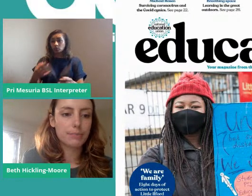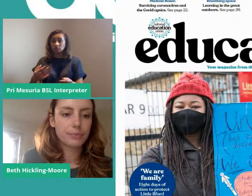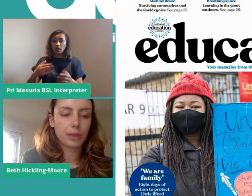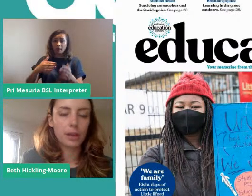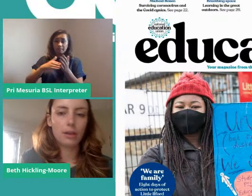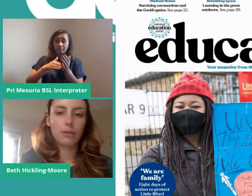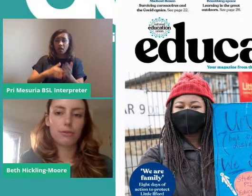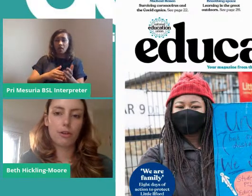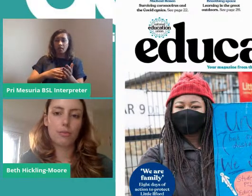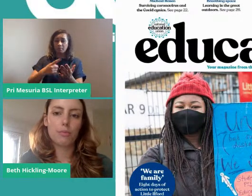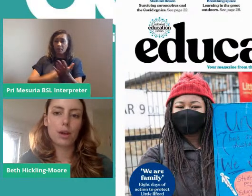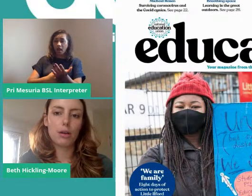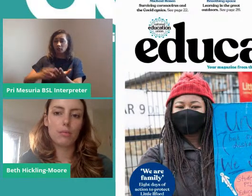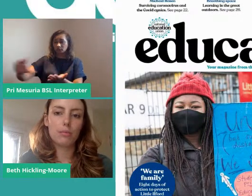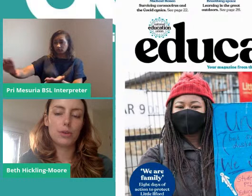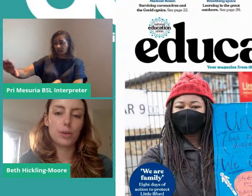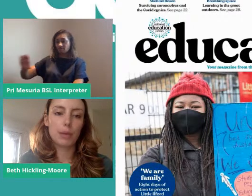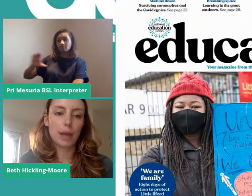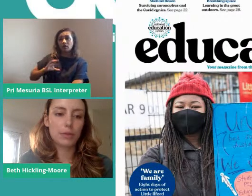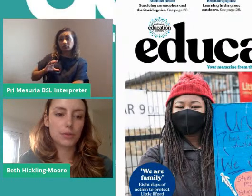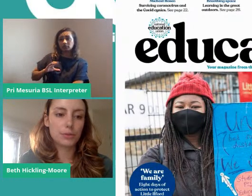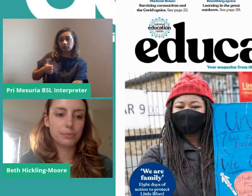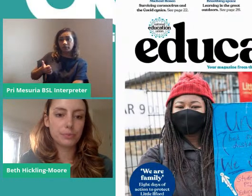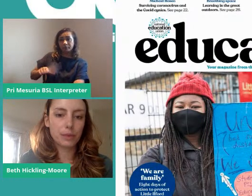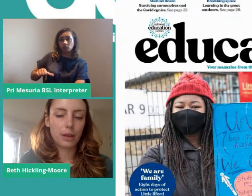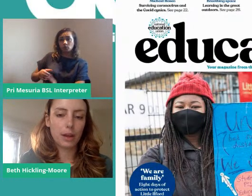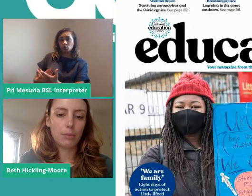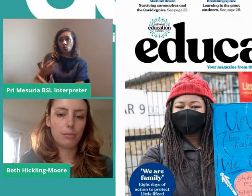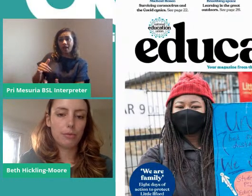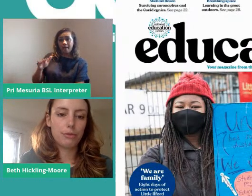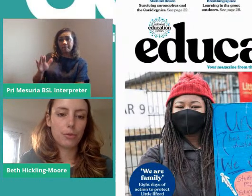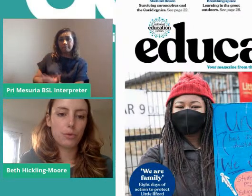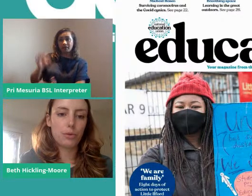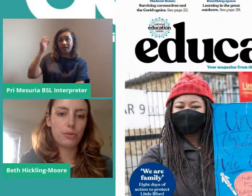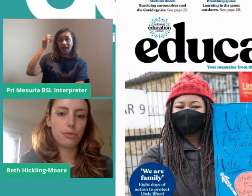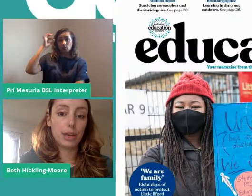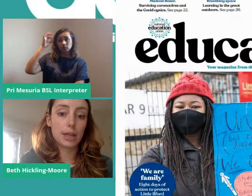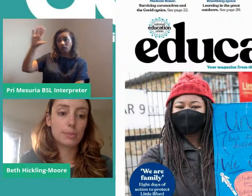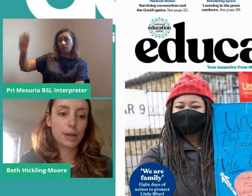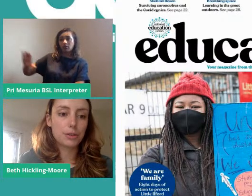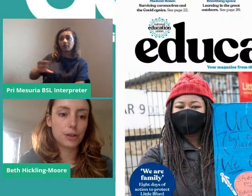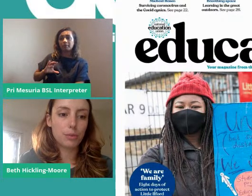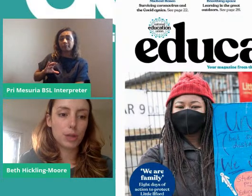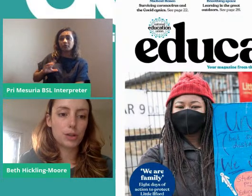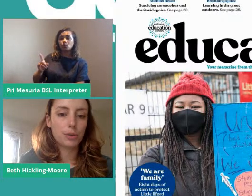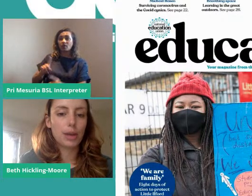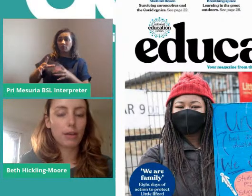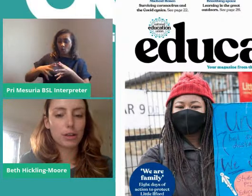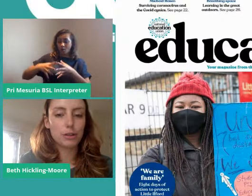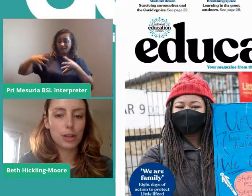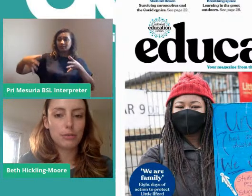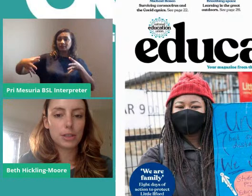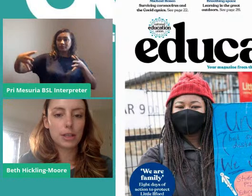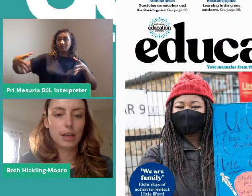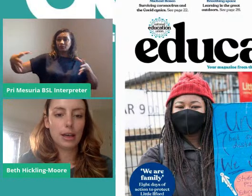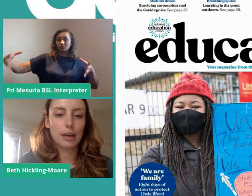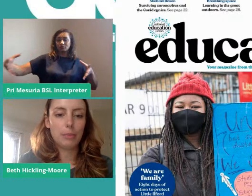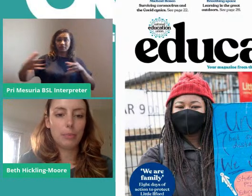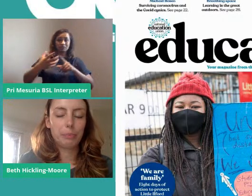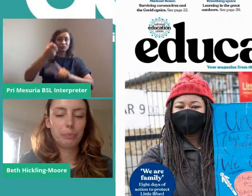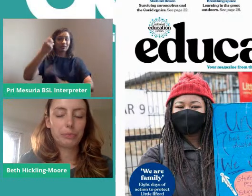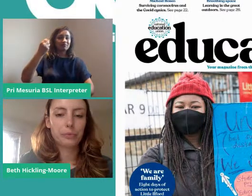funding from Newham Council for the expansion, which we haven't achieved,